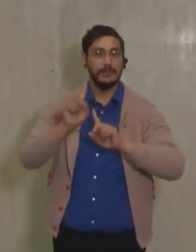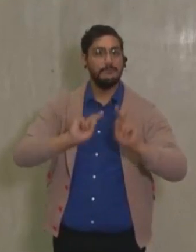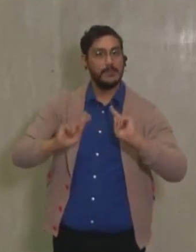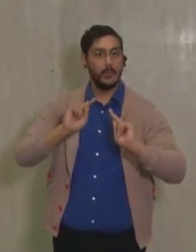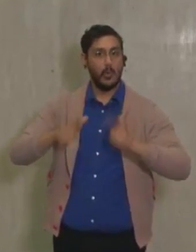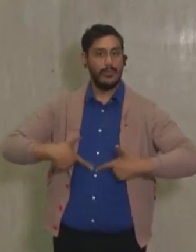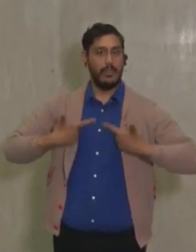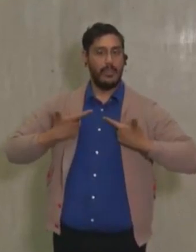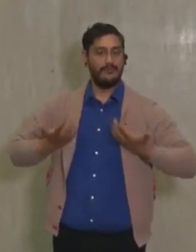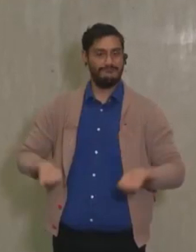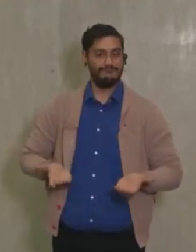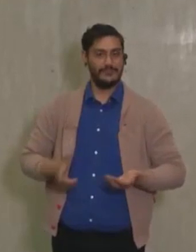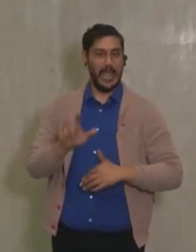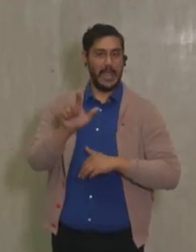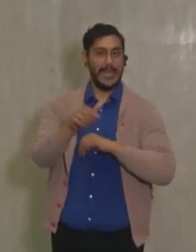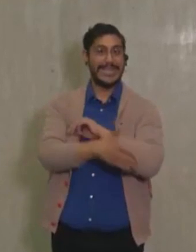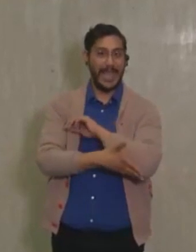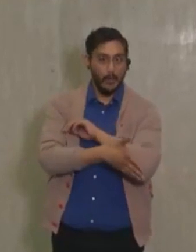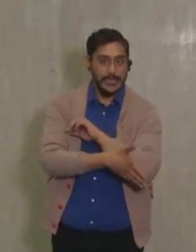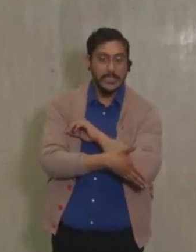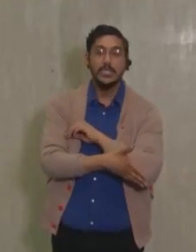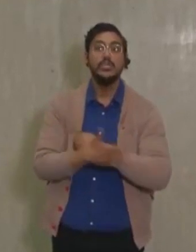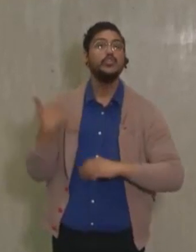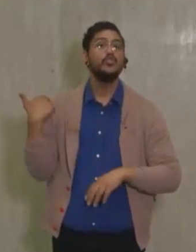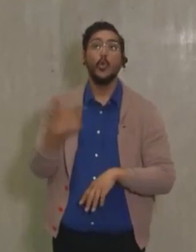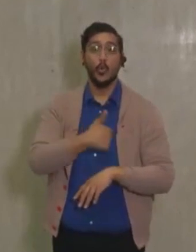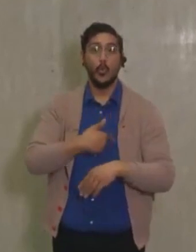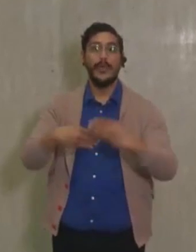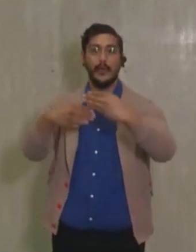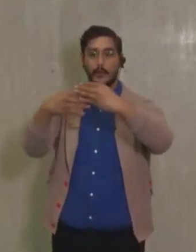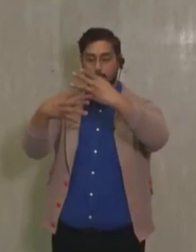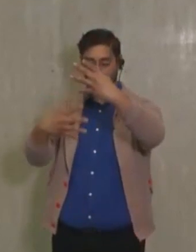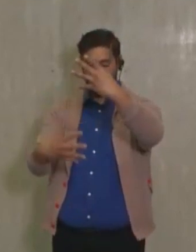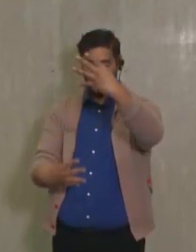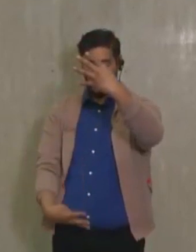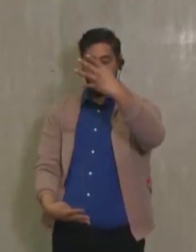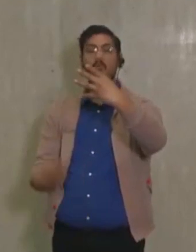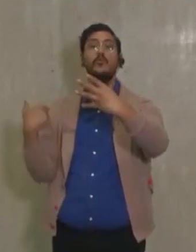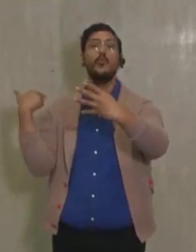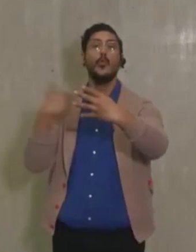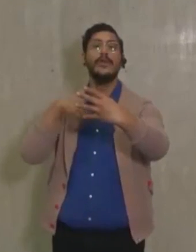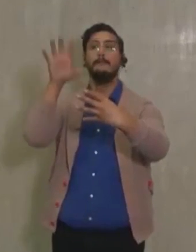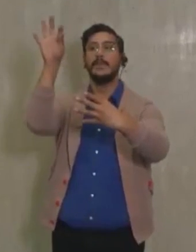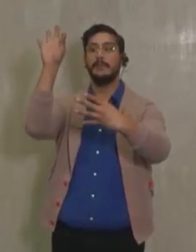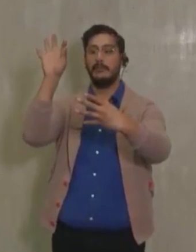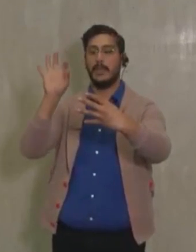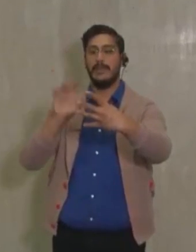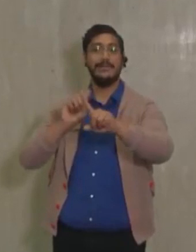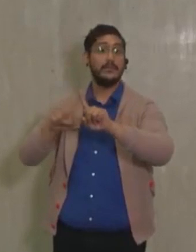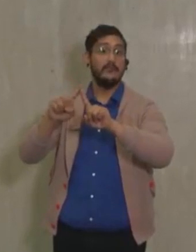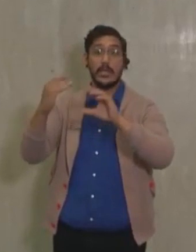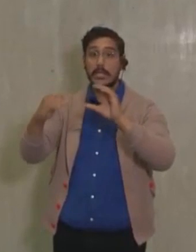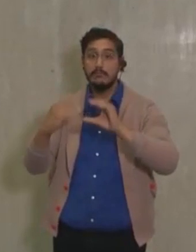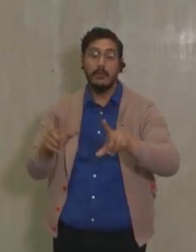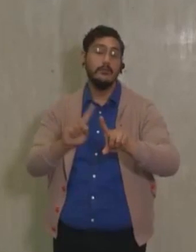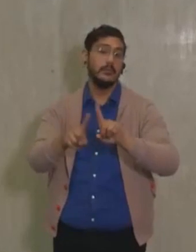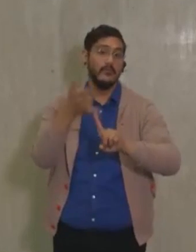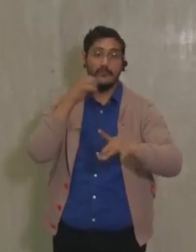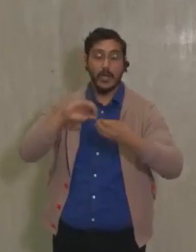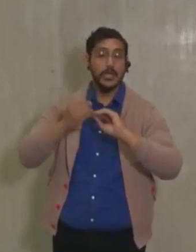Angeles County. And we picked a random number of emails or phone numbers